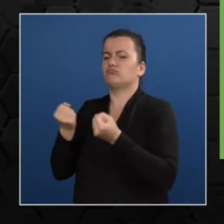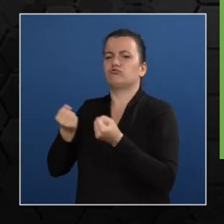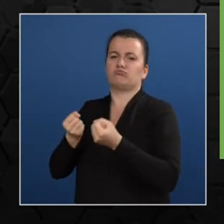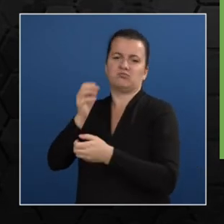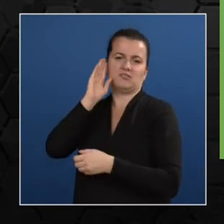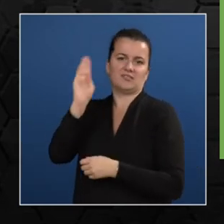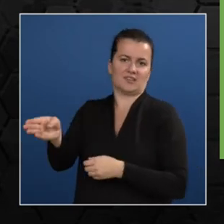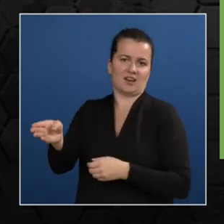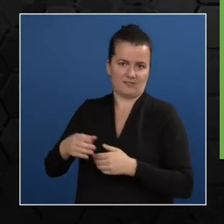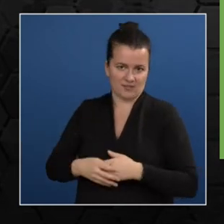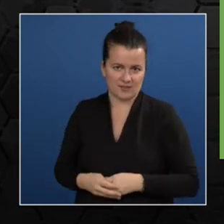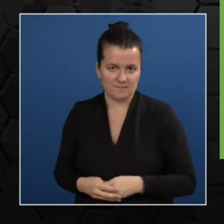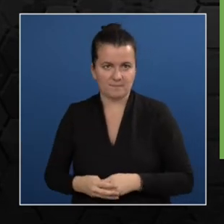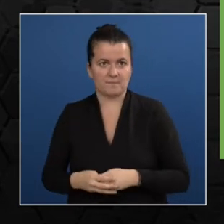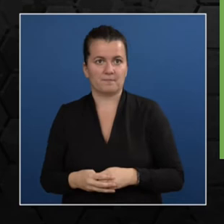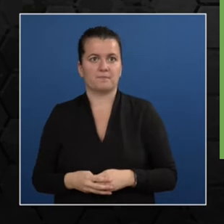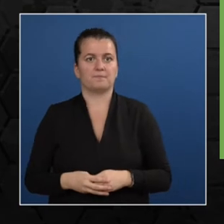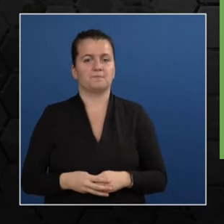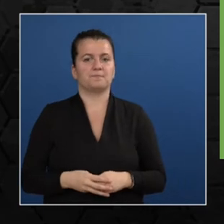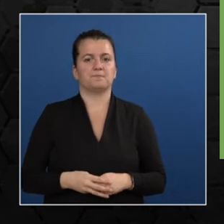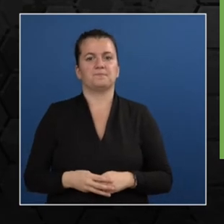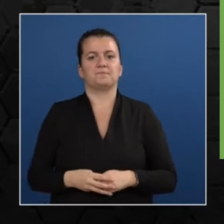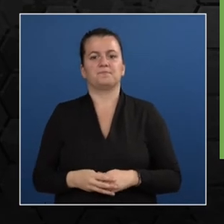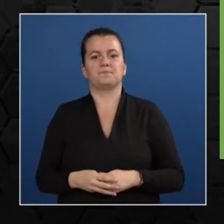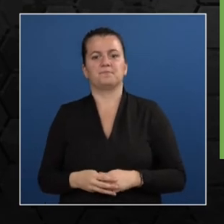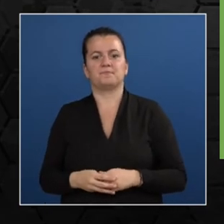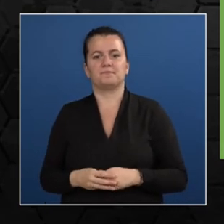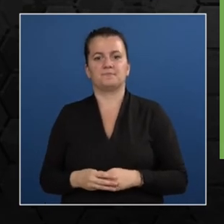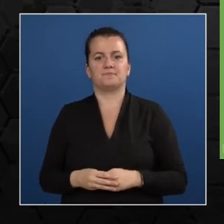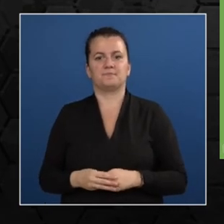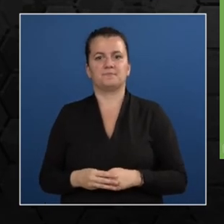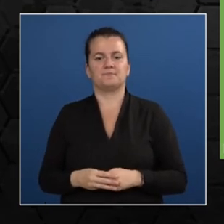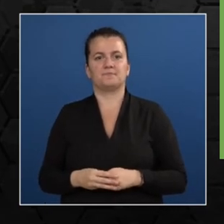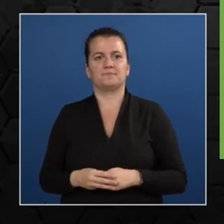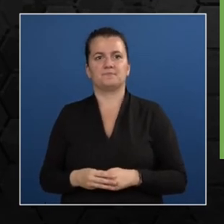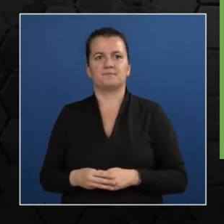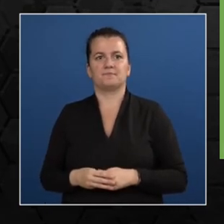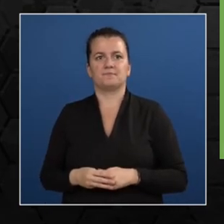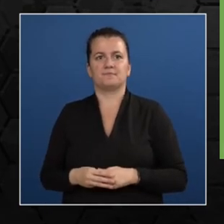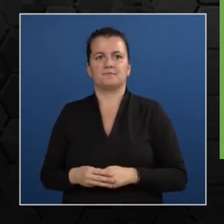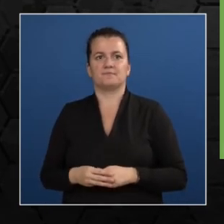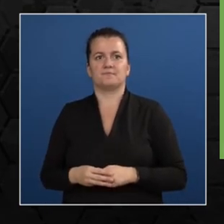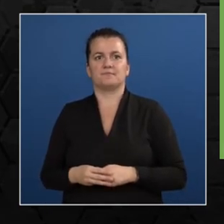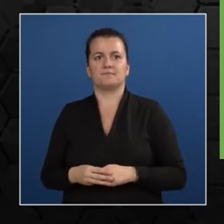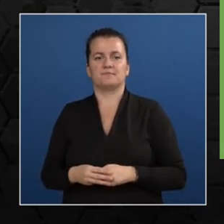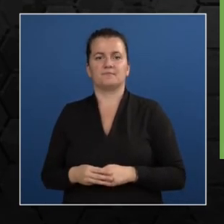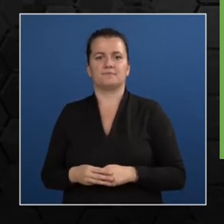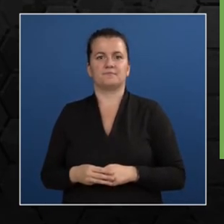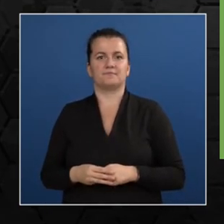and it slowly started to desist from using public transportation systems.